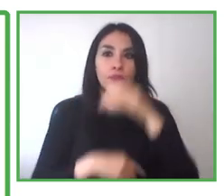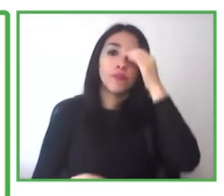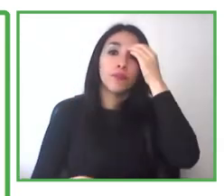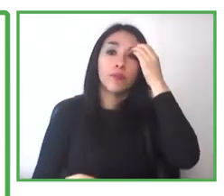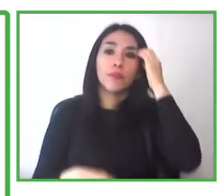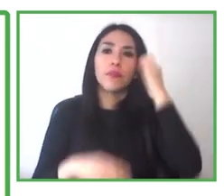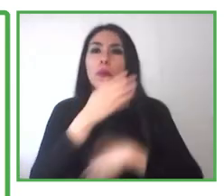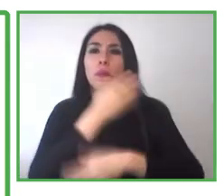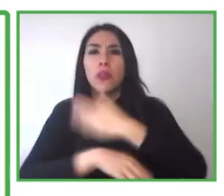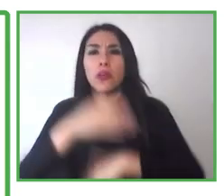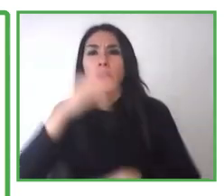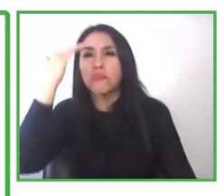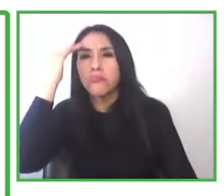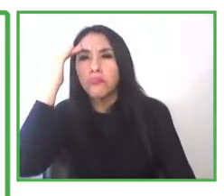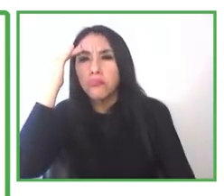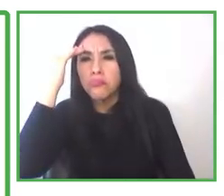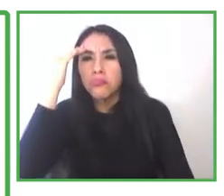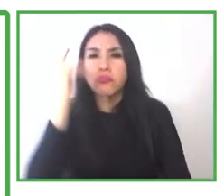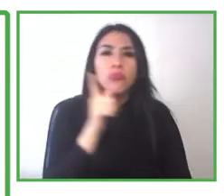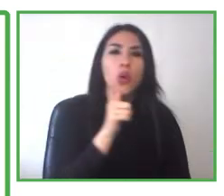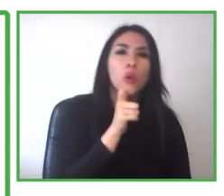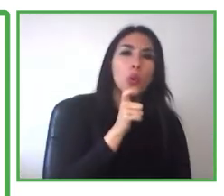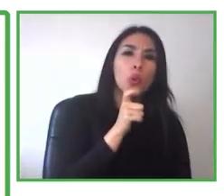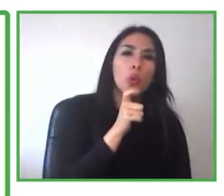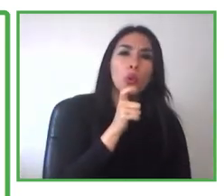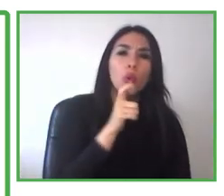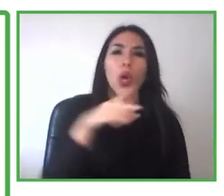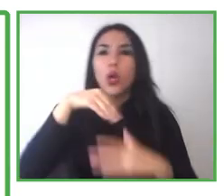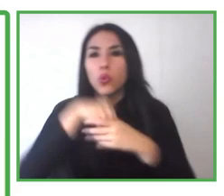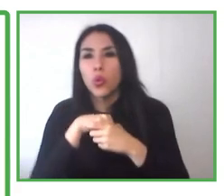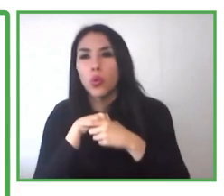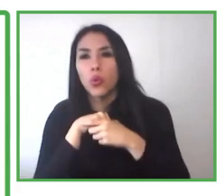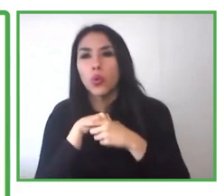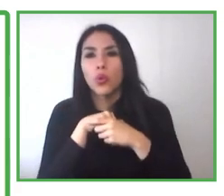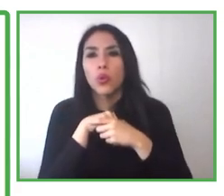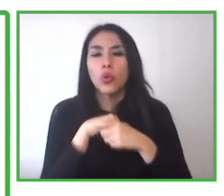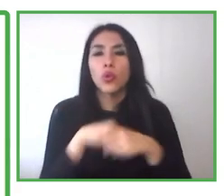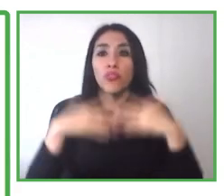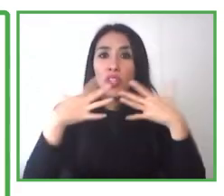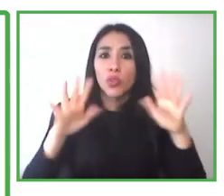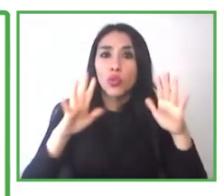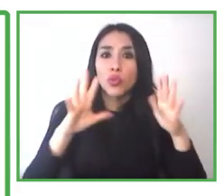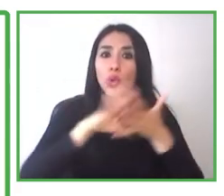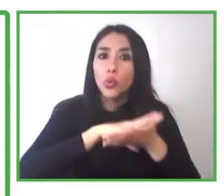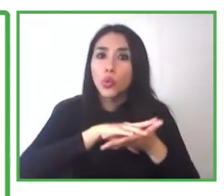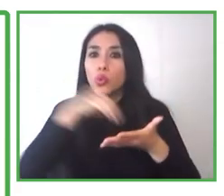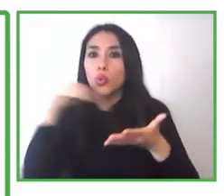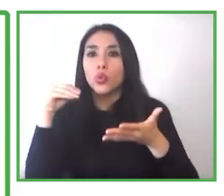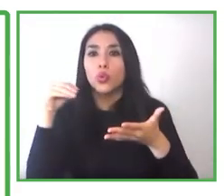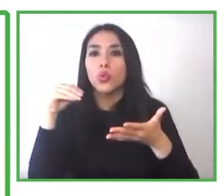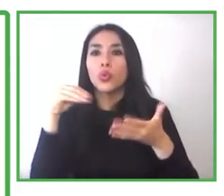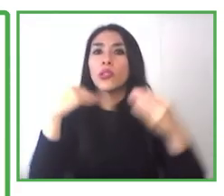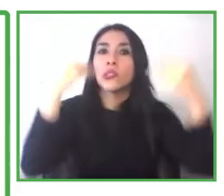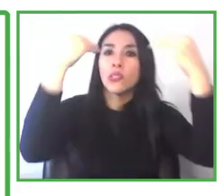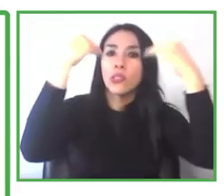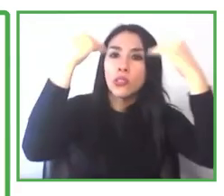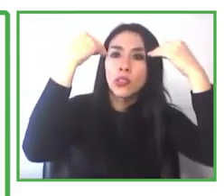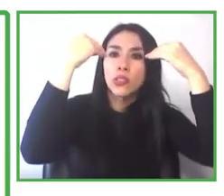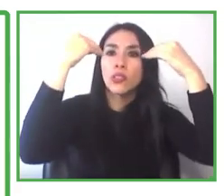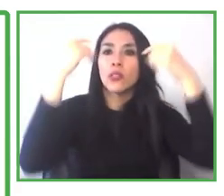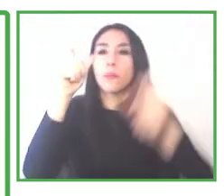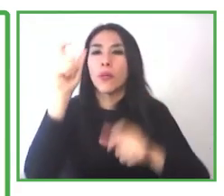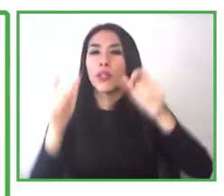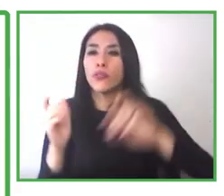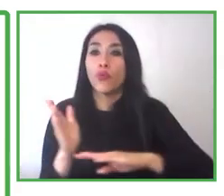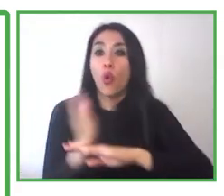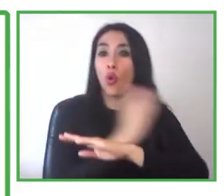companies or work in special places where the company have trained them, just like anyone else,